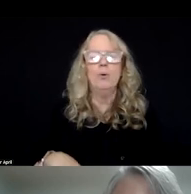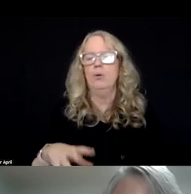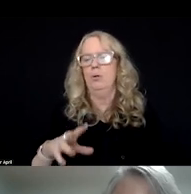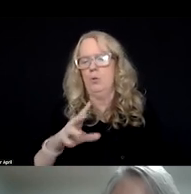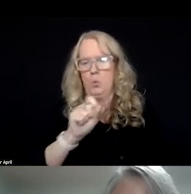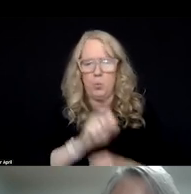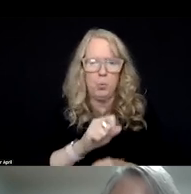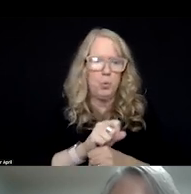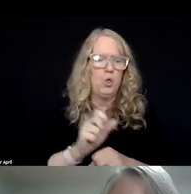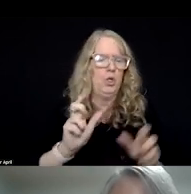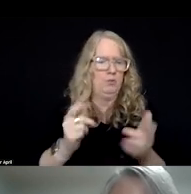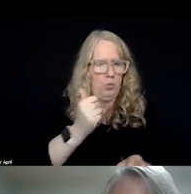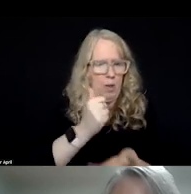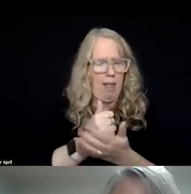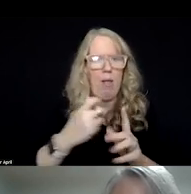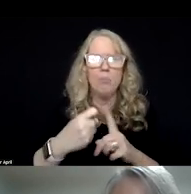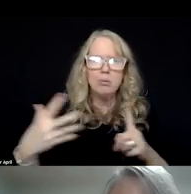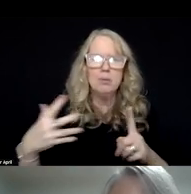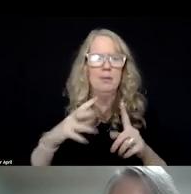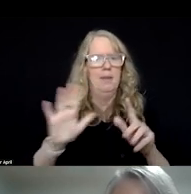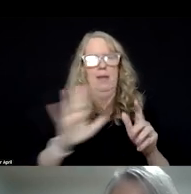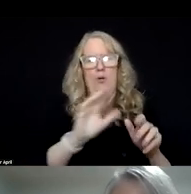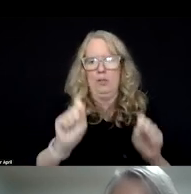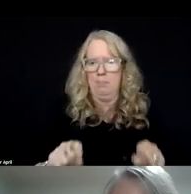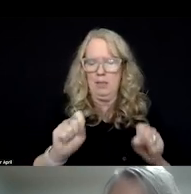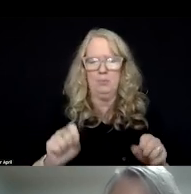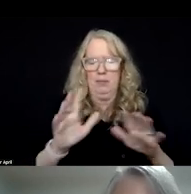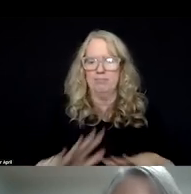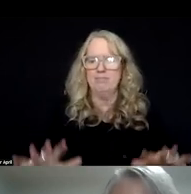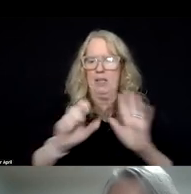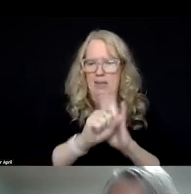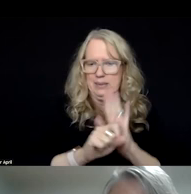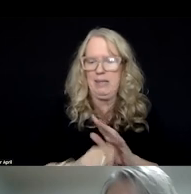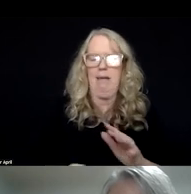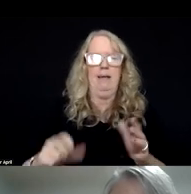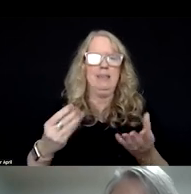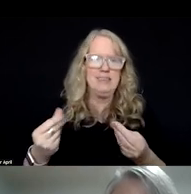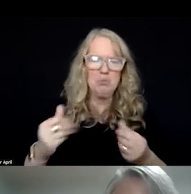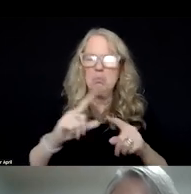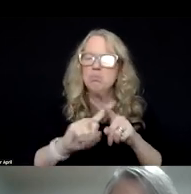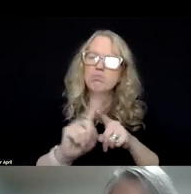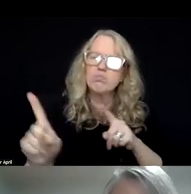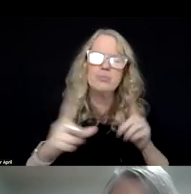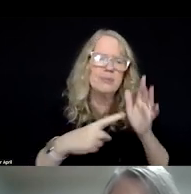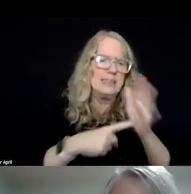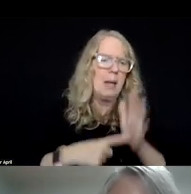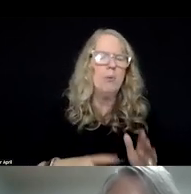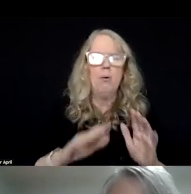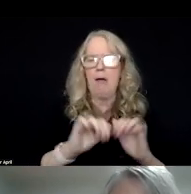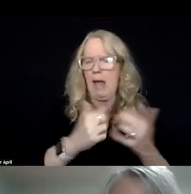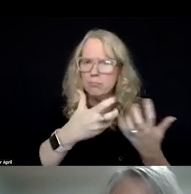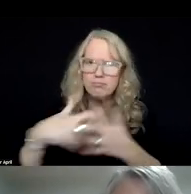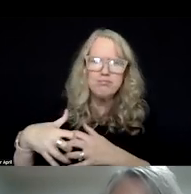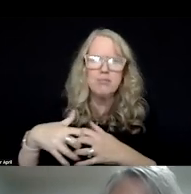are doing to build their workforce capacity across the states and territories. So just all kinds of examples of what's being done and how it's working.